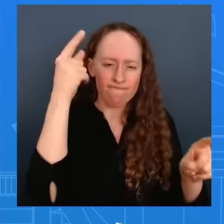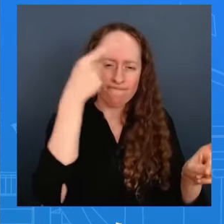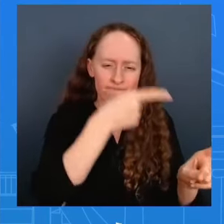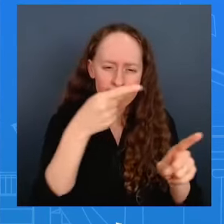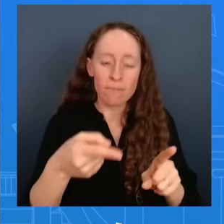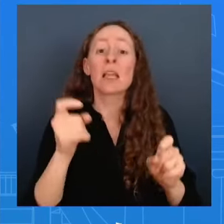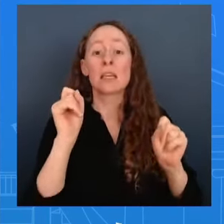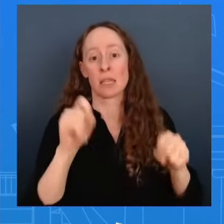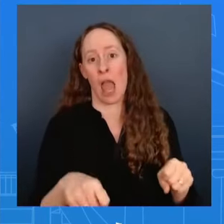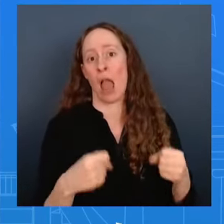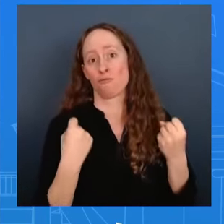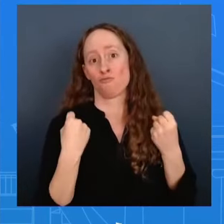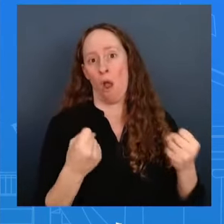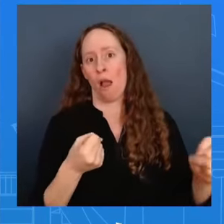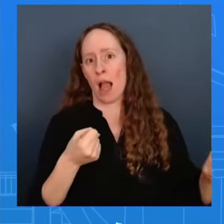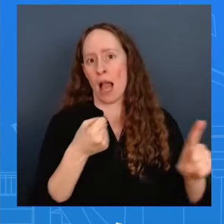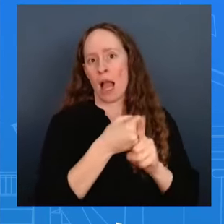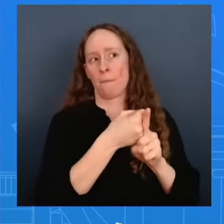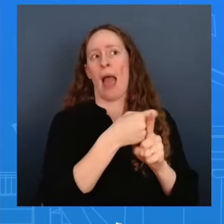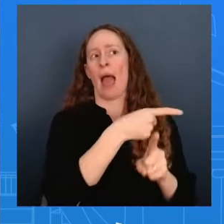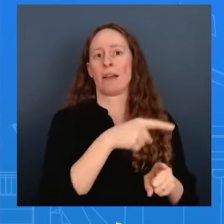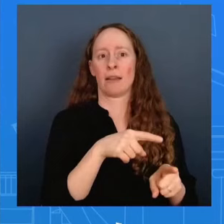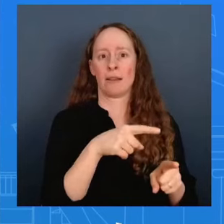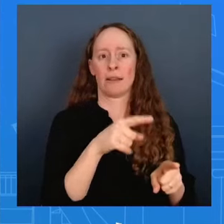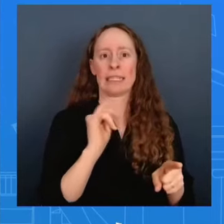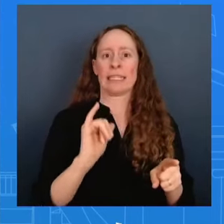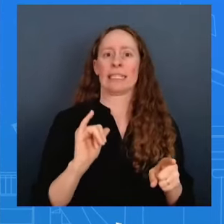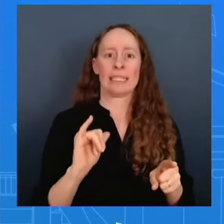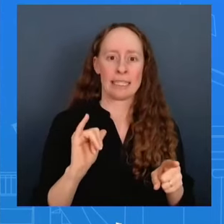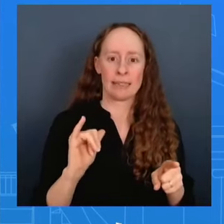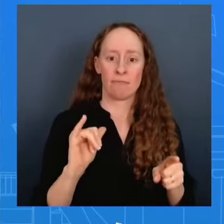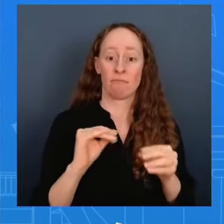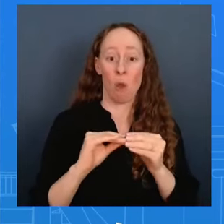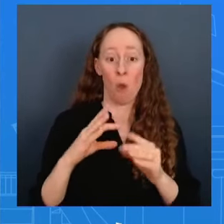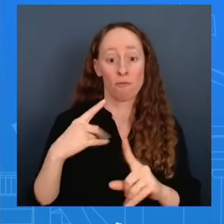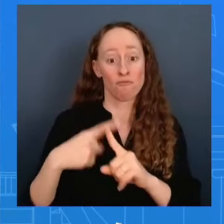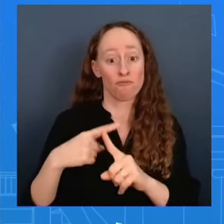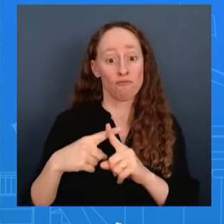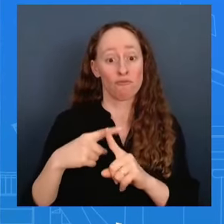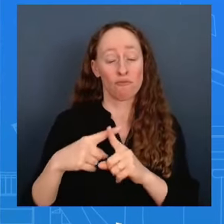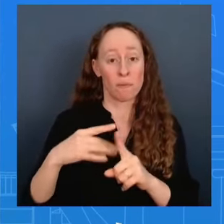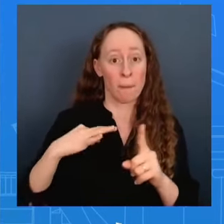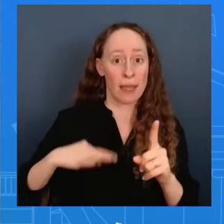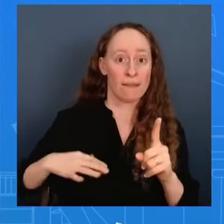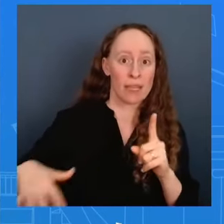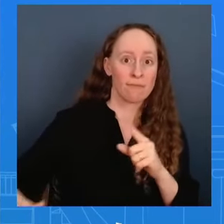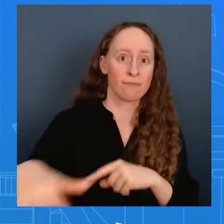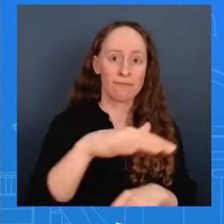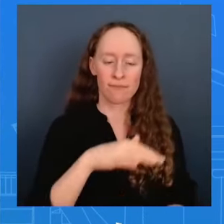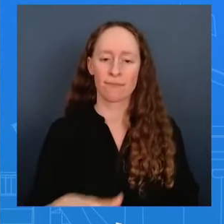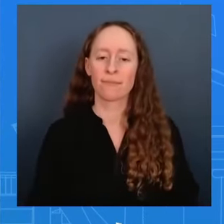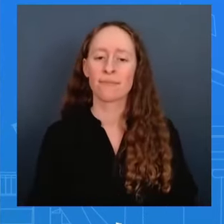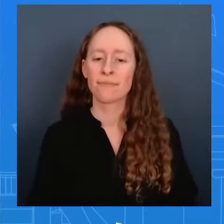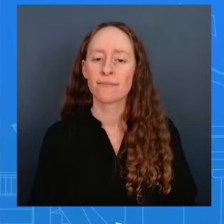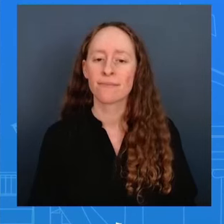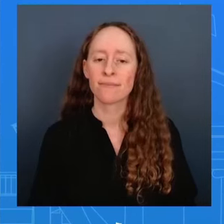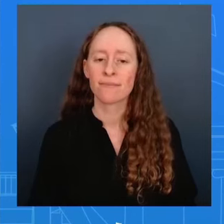economic strength and development and that is what you are seeing in this package but previously you called them senseless they're no longer senseless